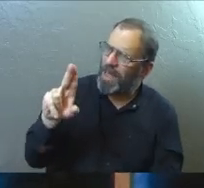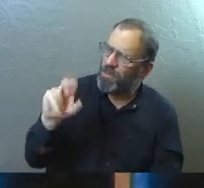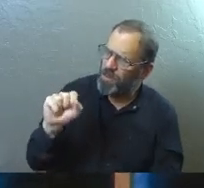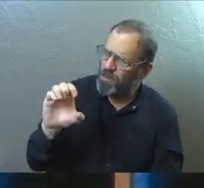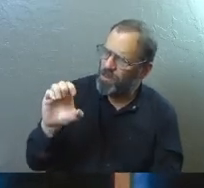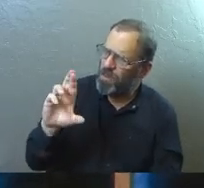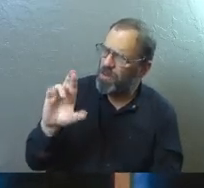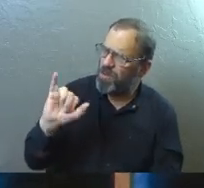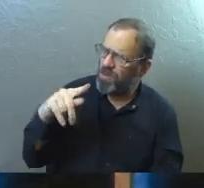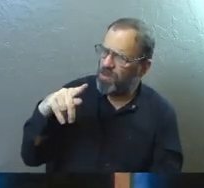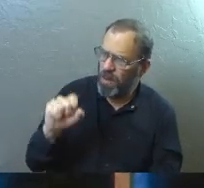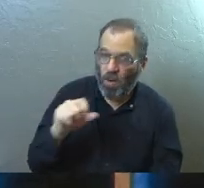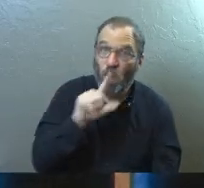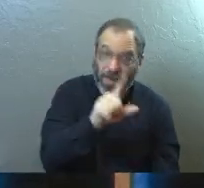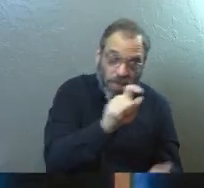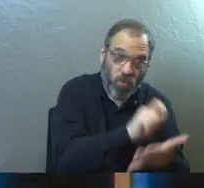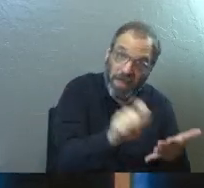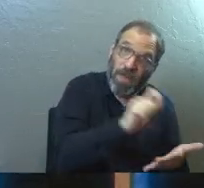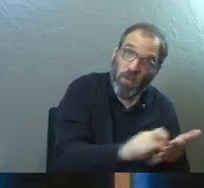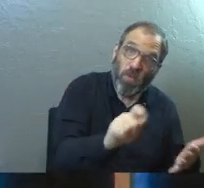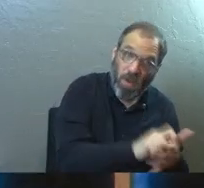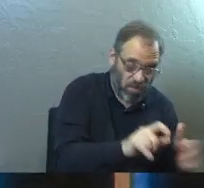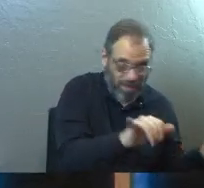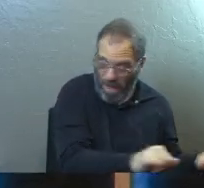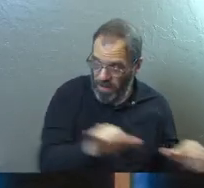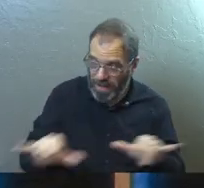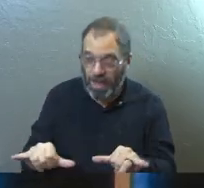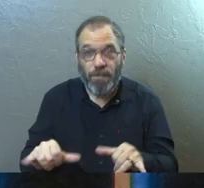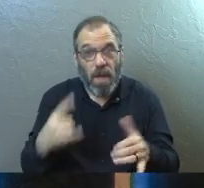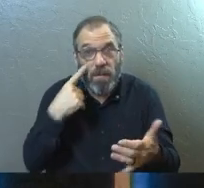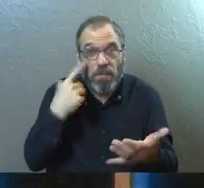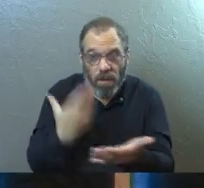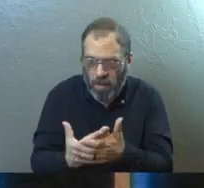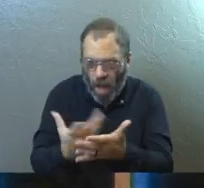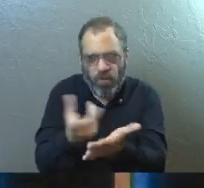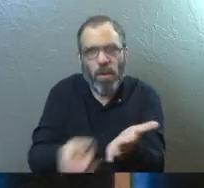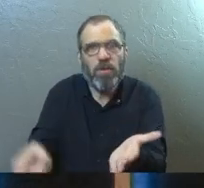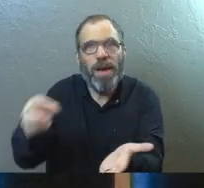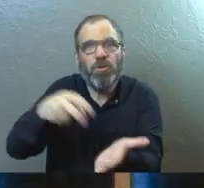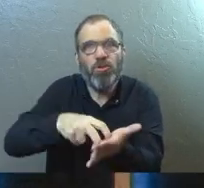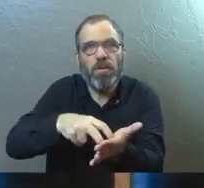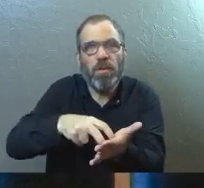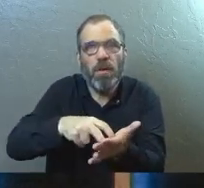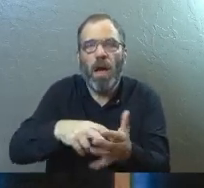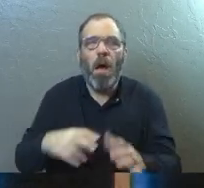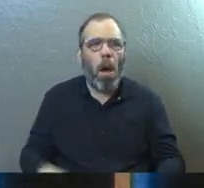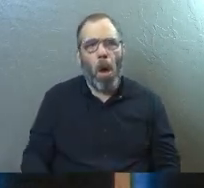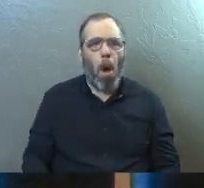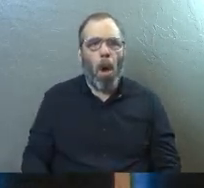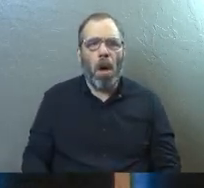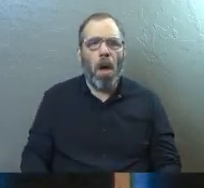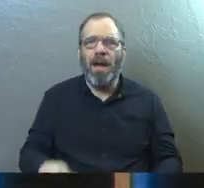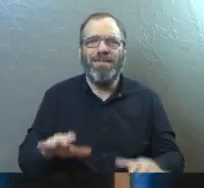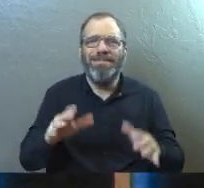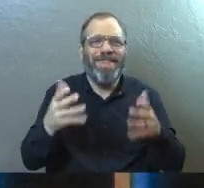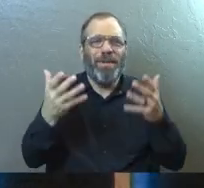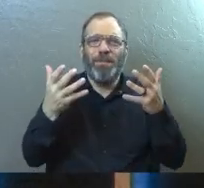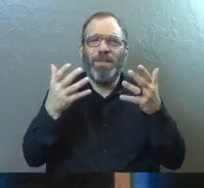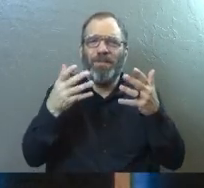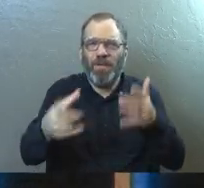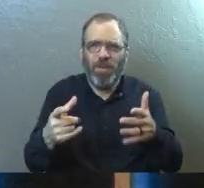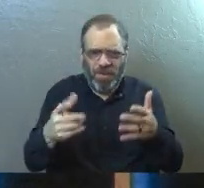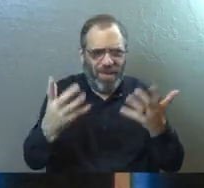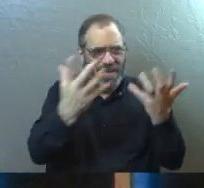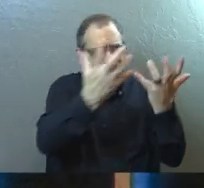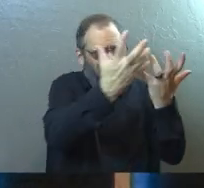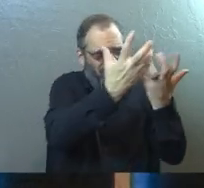here is what they actually wrote. Look at the evidence of the resurrection. Say that there's no other way for